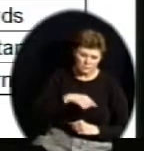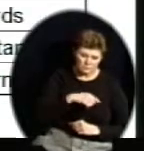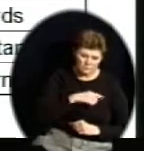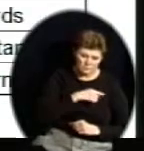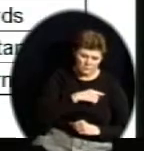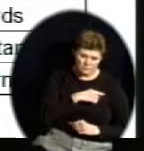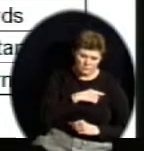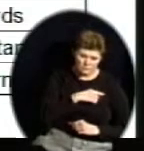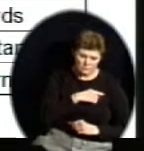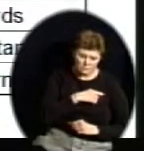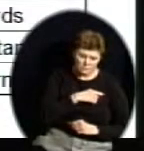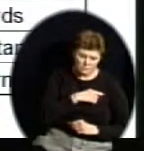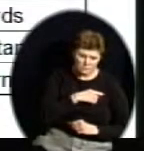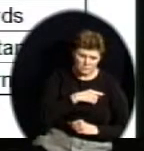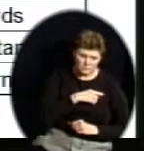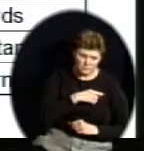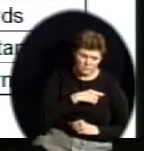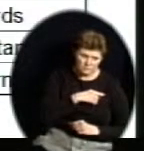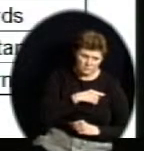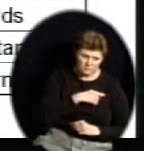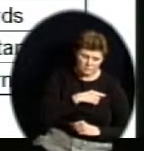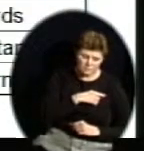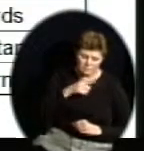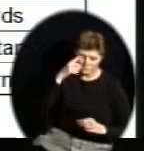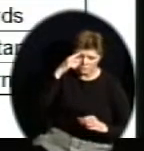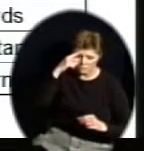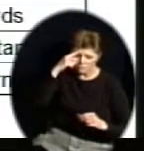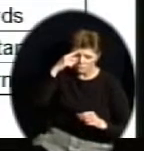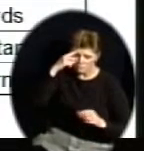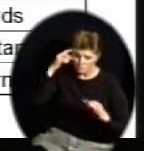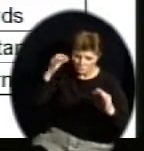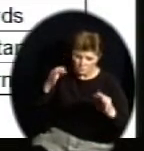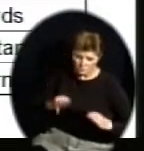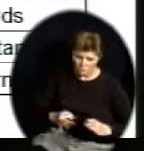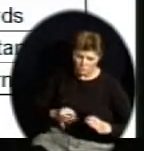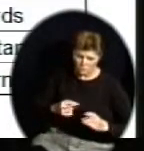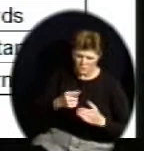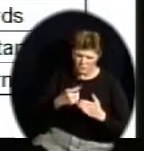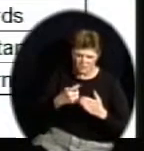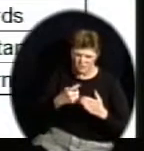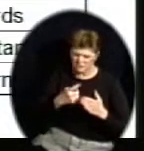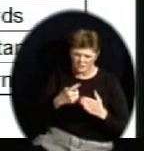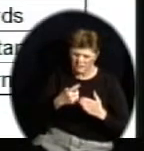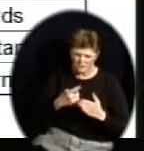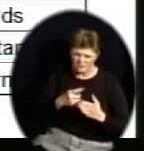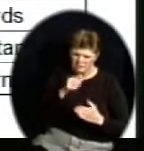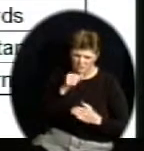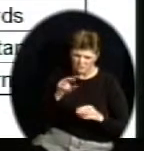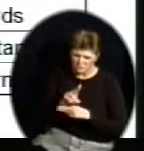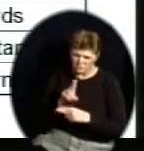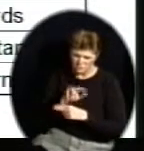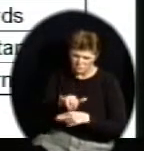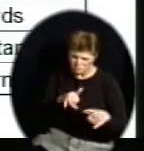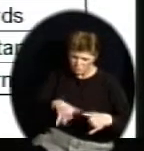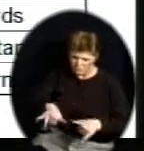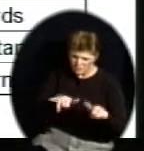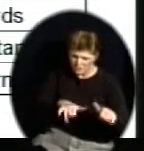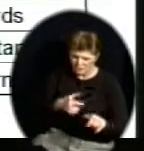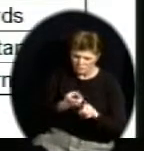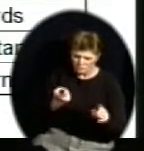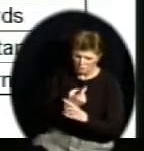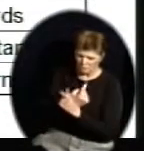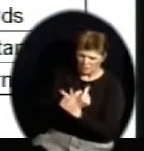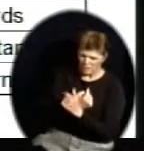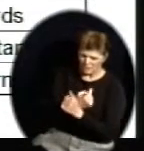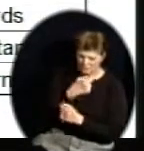exemplary, advanced, proficient, basic, and unsatisfactory, were too confusing. They were confusing because they were often confused with